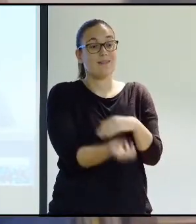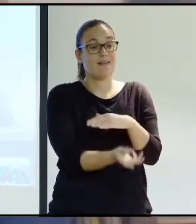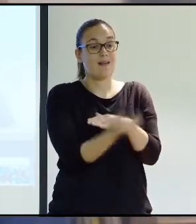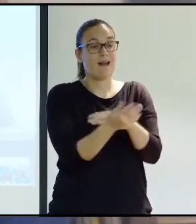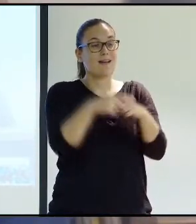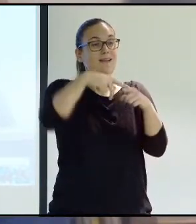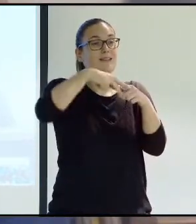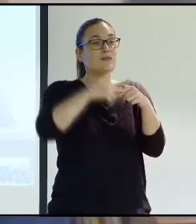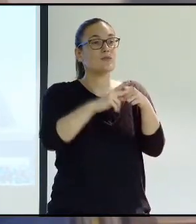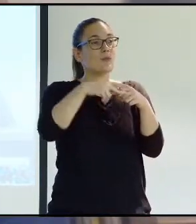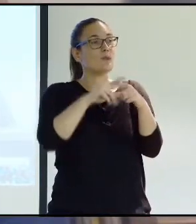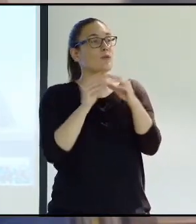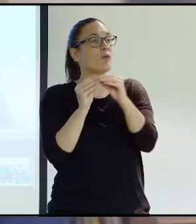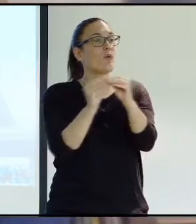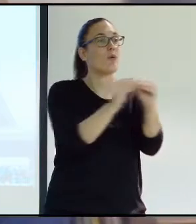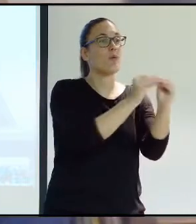serves as an instrument